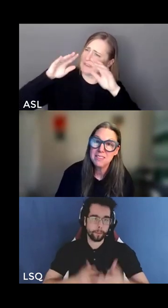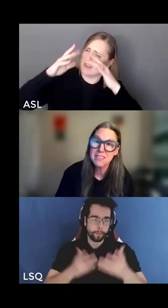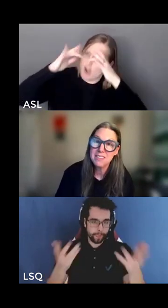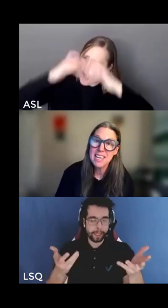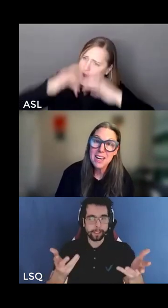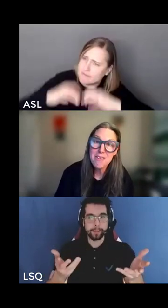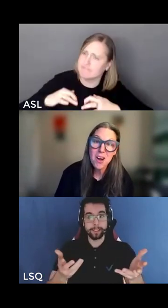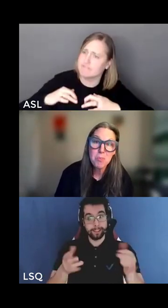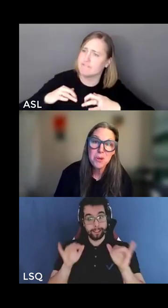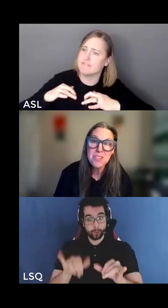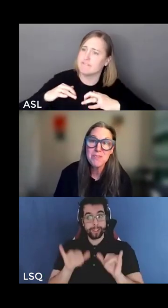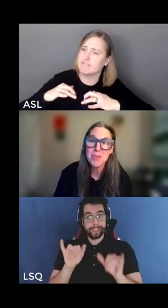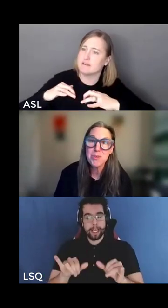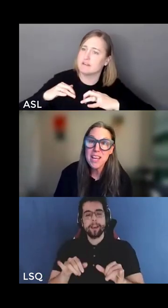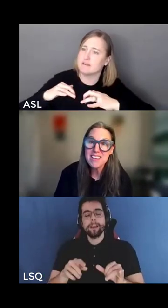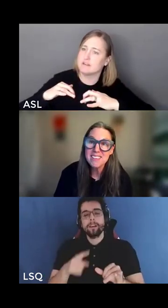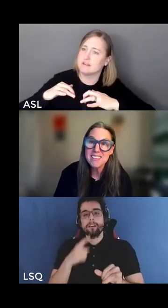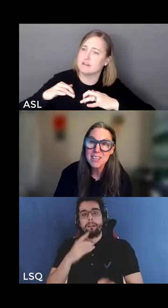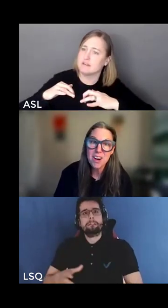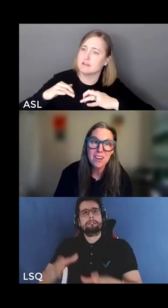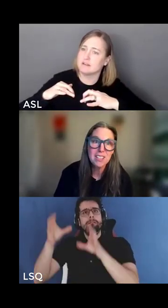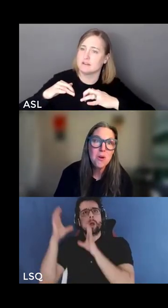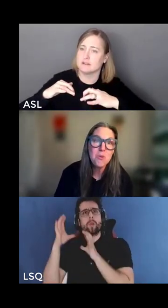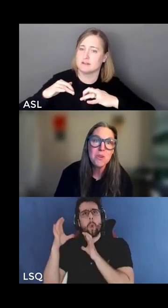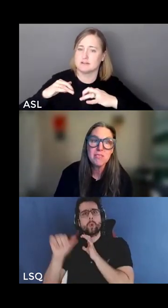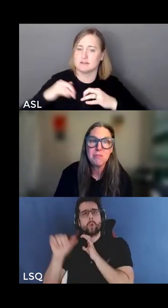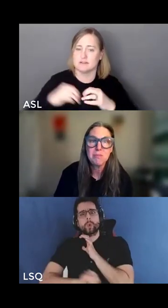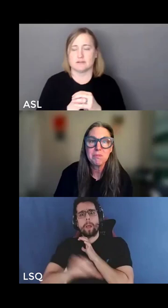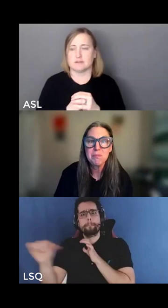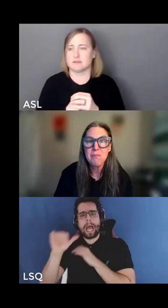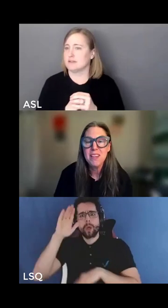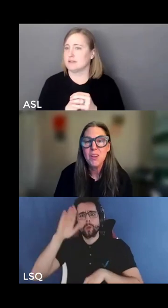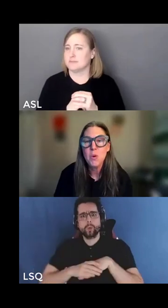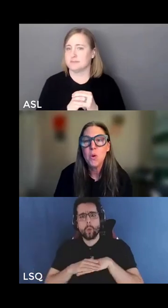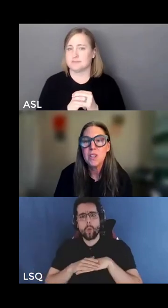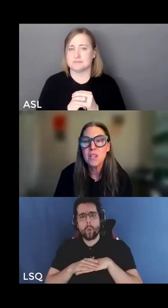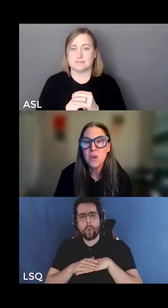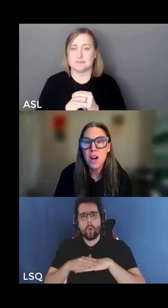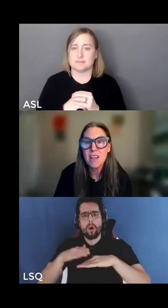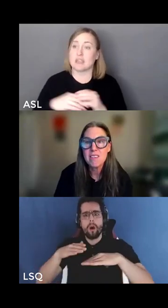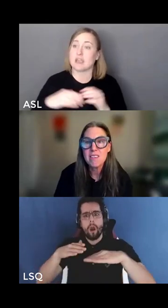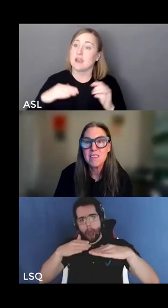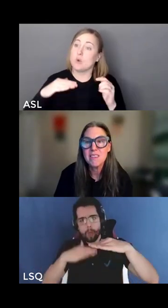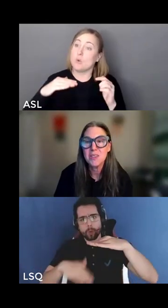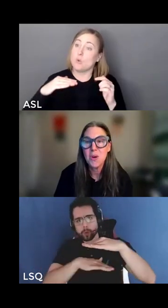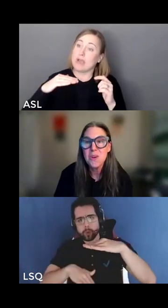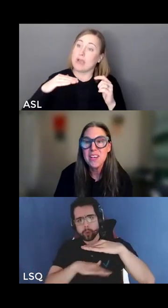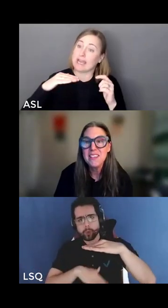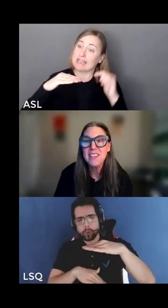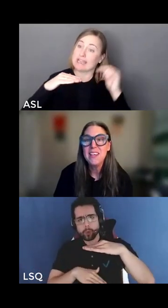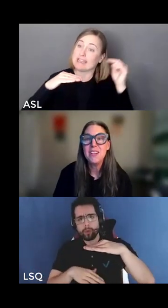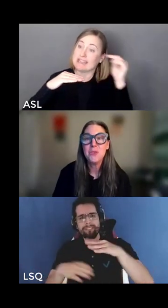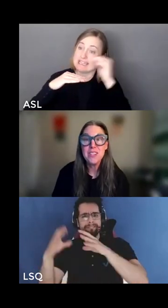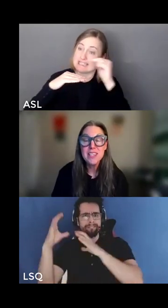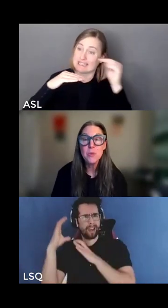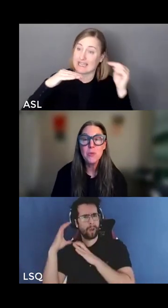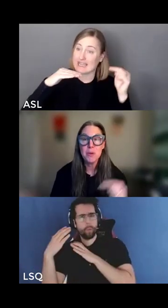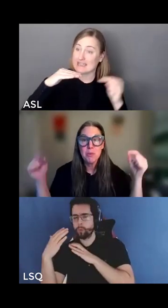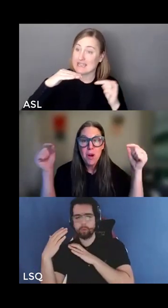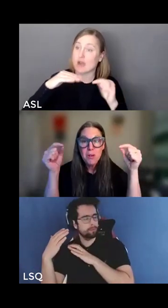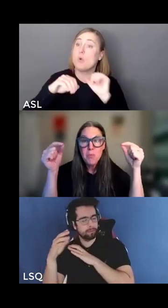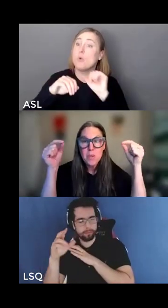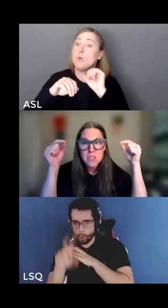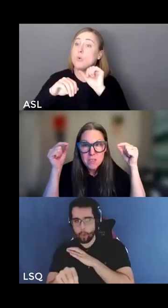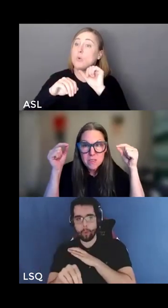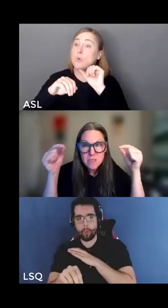carry our burden of the weight lift our load work across the coin to deal